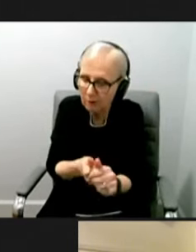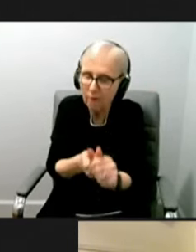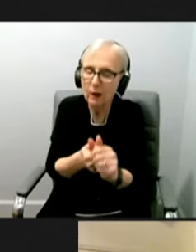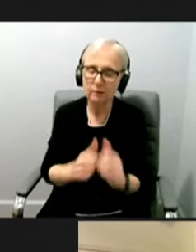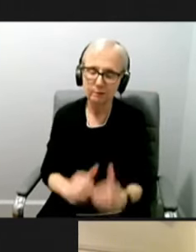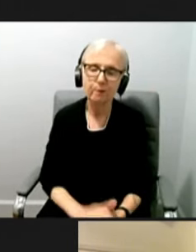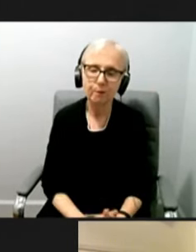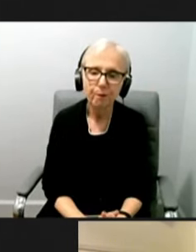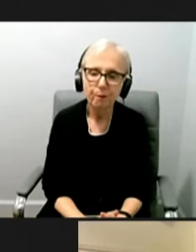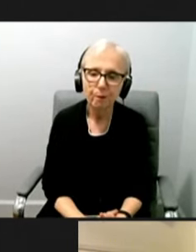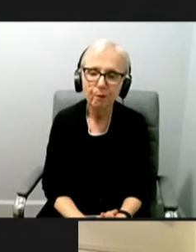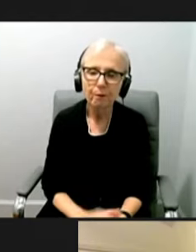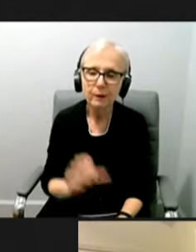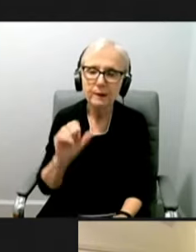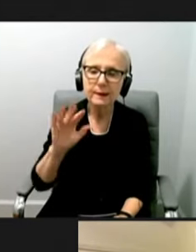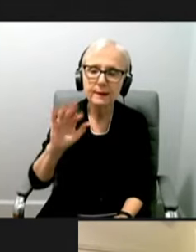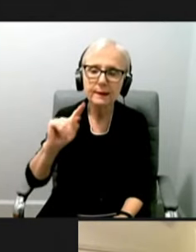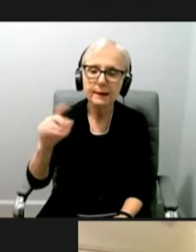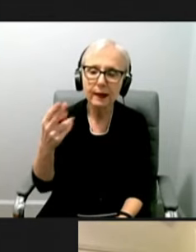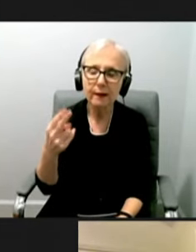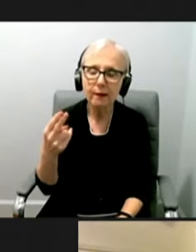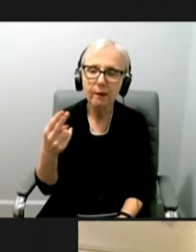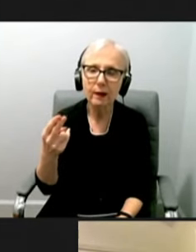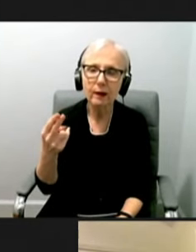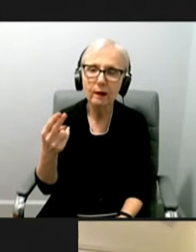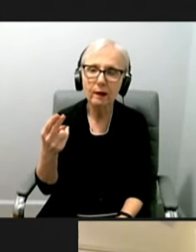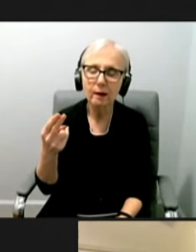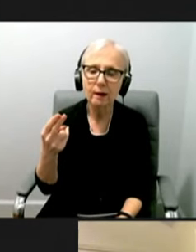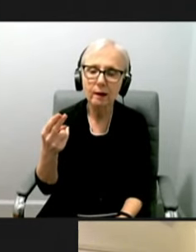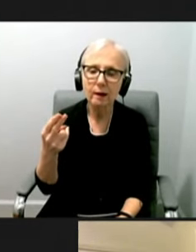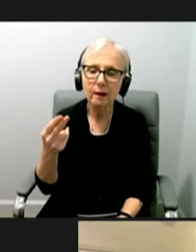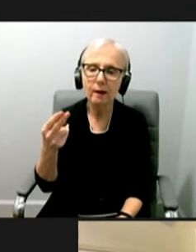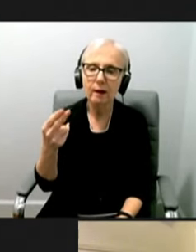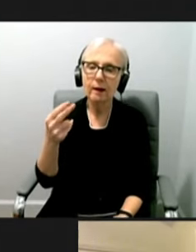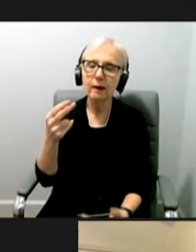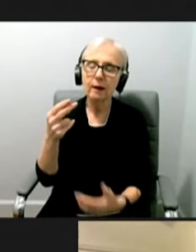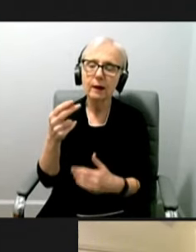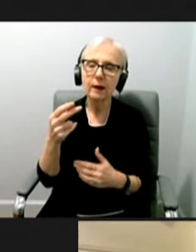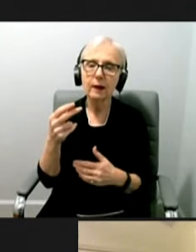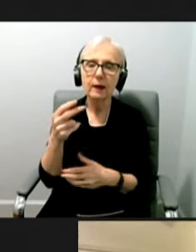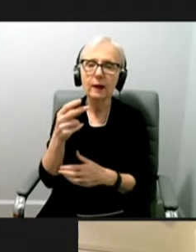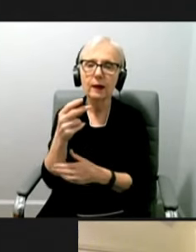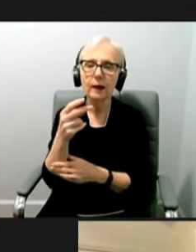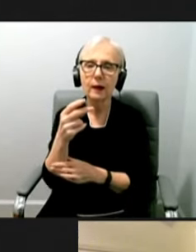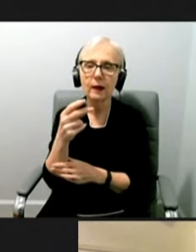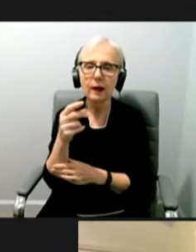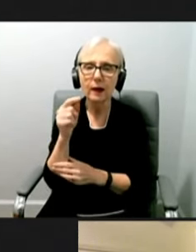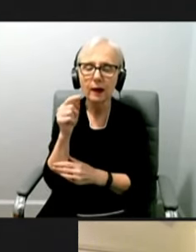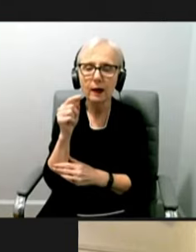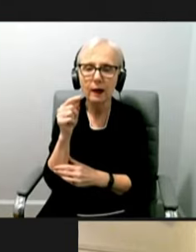All right, let's go to Seth. Hi, Seth and Lizette again. Dr. Giovanni, I think this is probably for you.